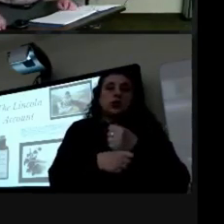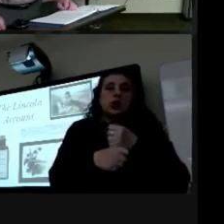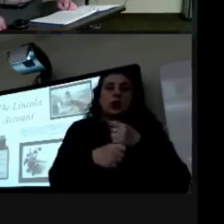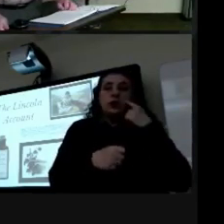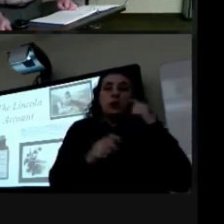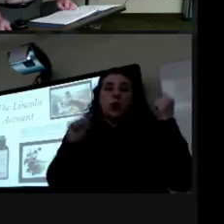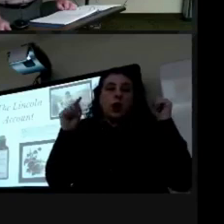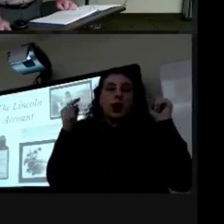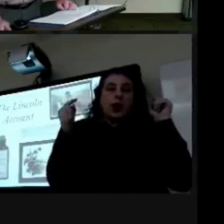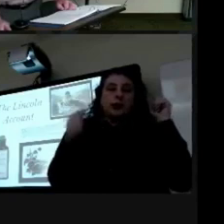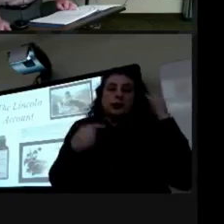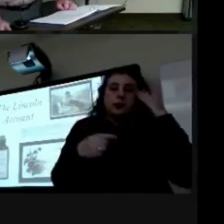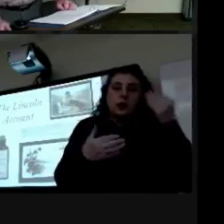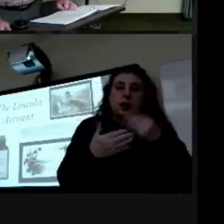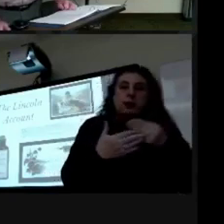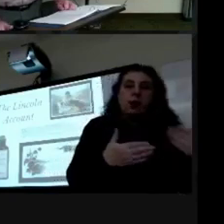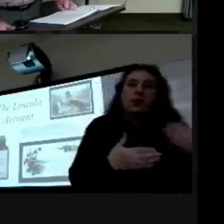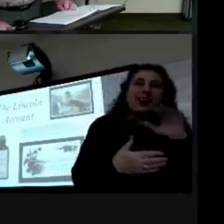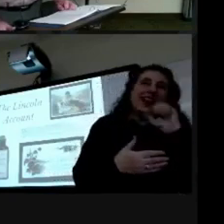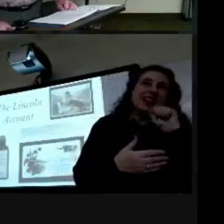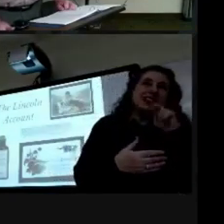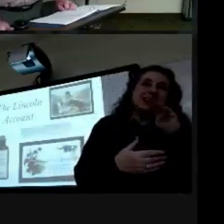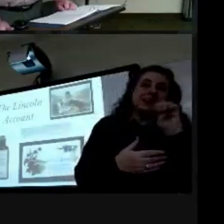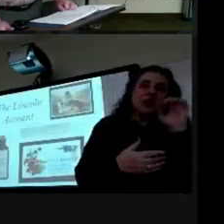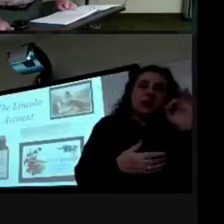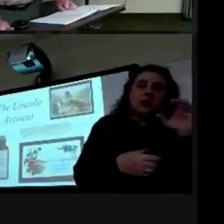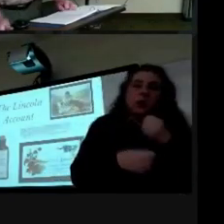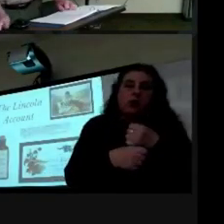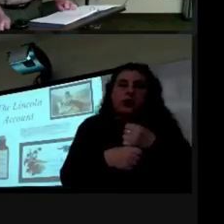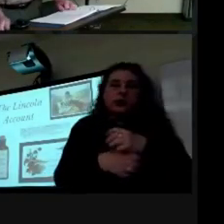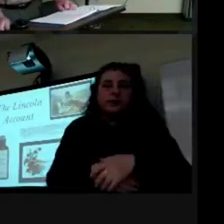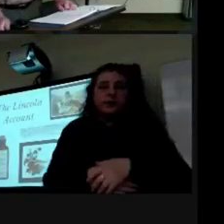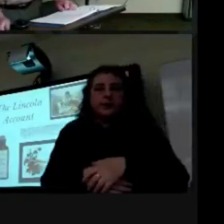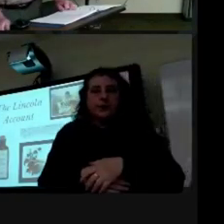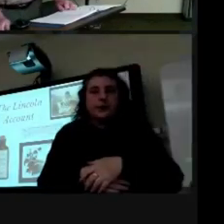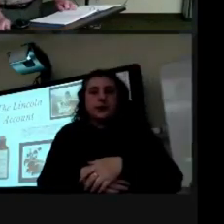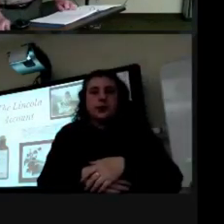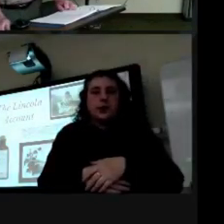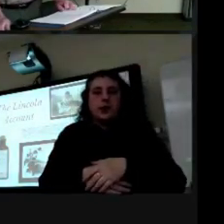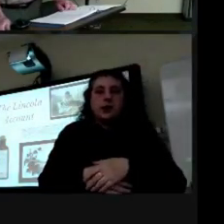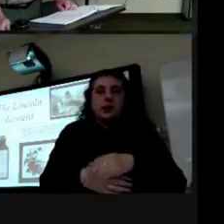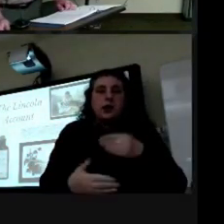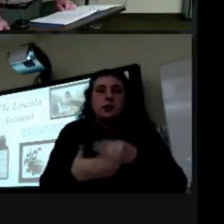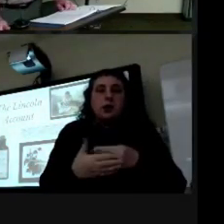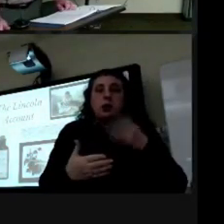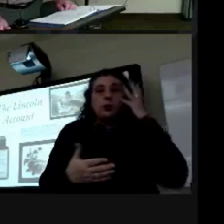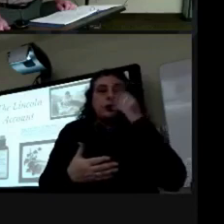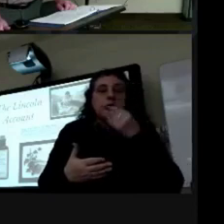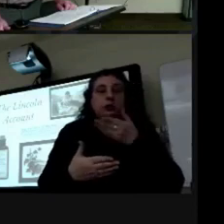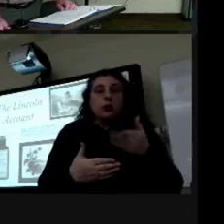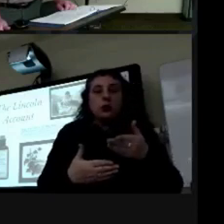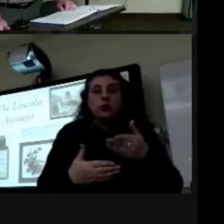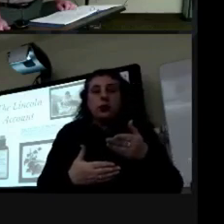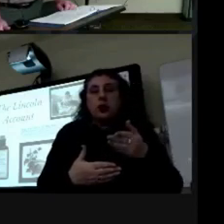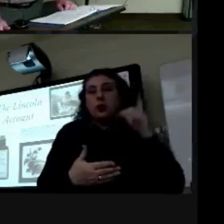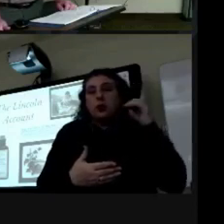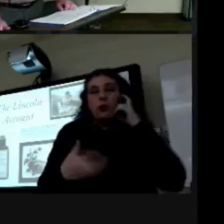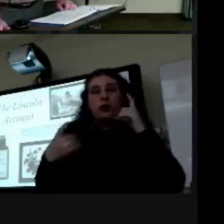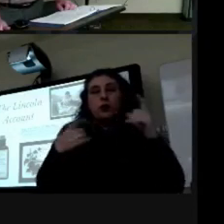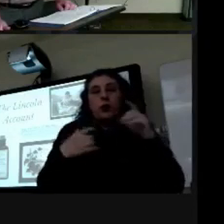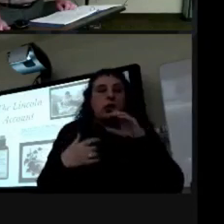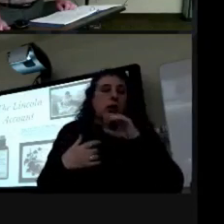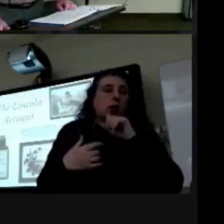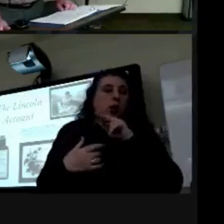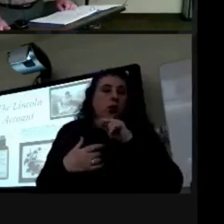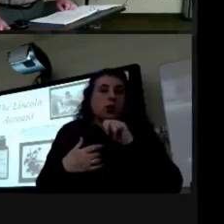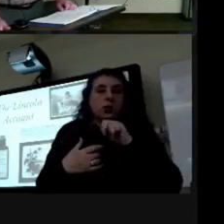reason they bought this they also bought beauty supplies uh they bought perfume and cologne by the port and